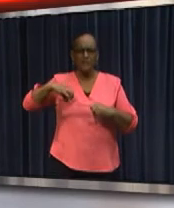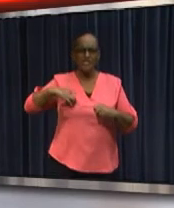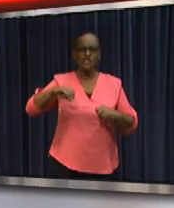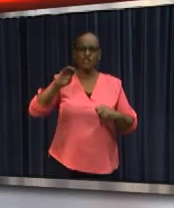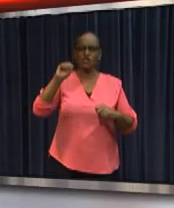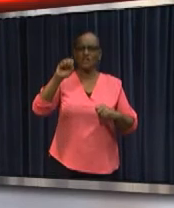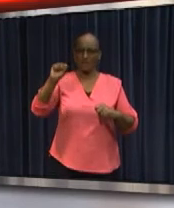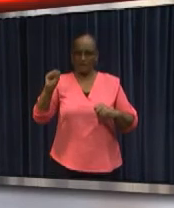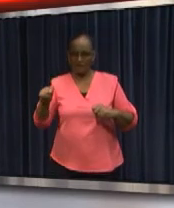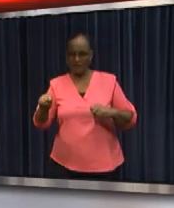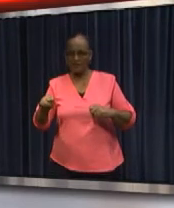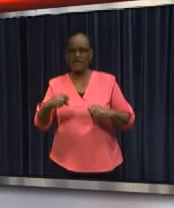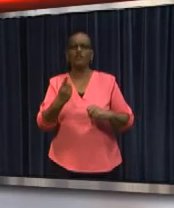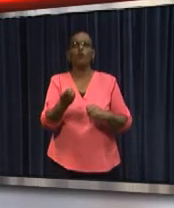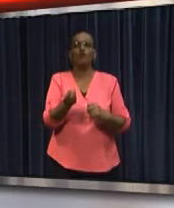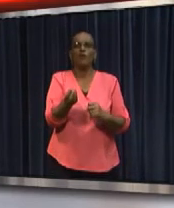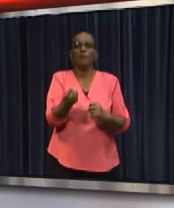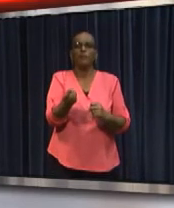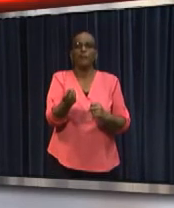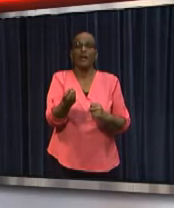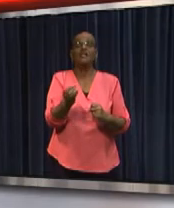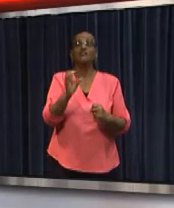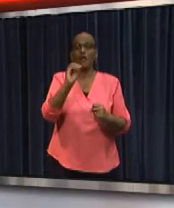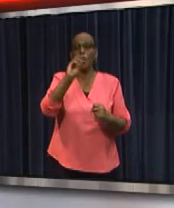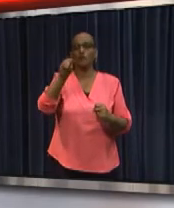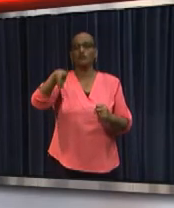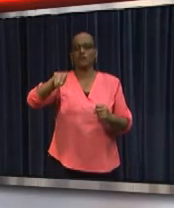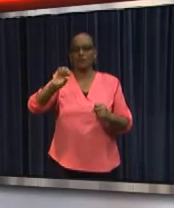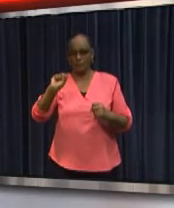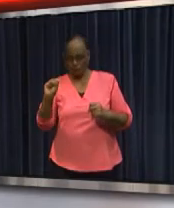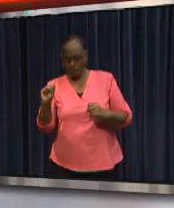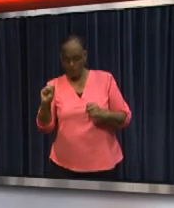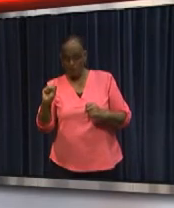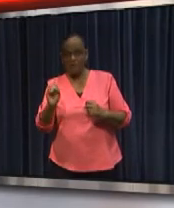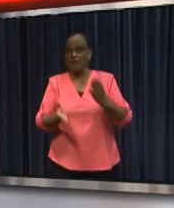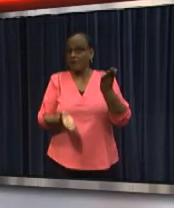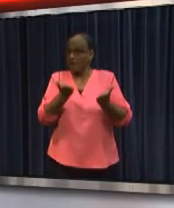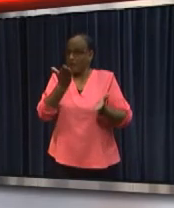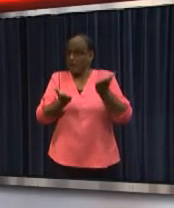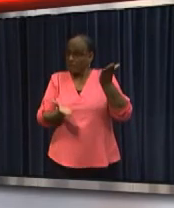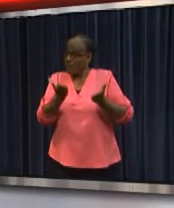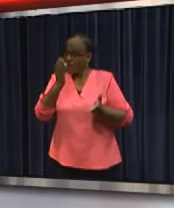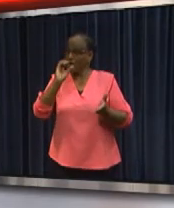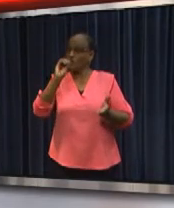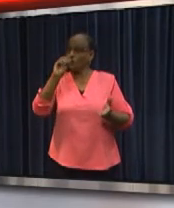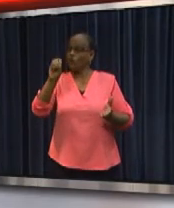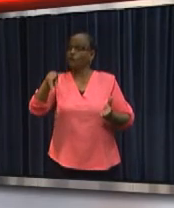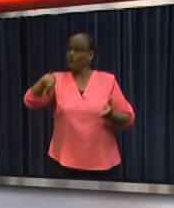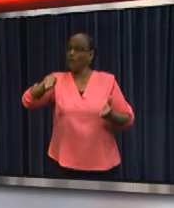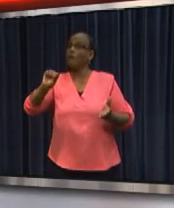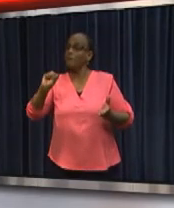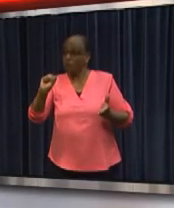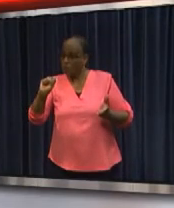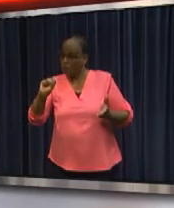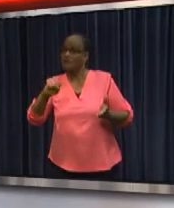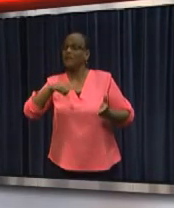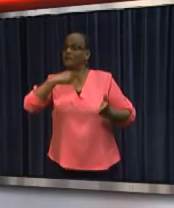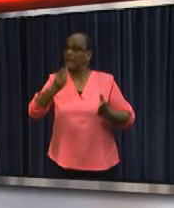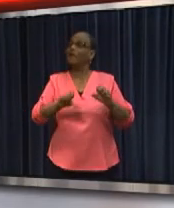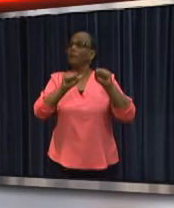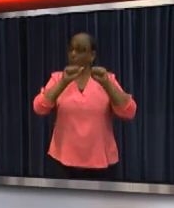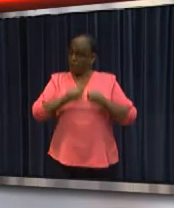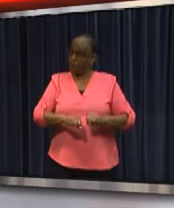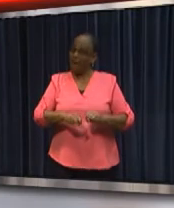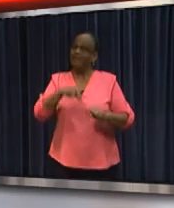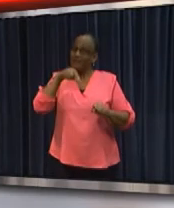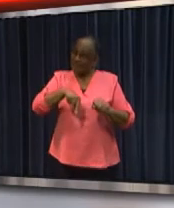Minister Ushana van der San about the funding of Operation Octopus. After the evaluation, it